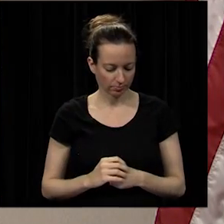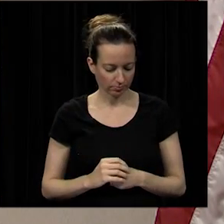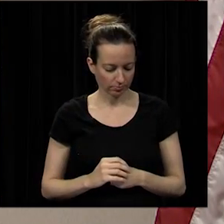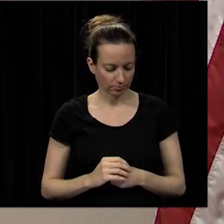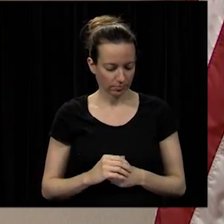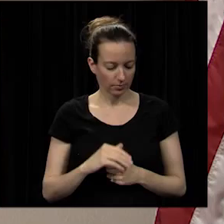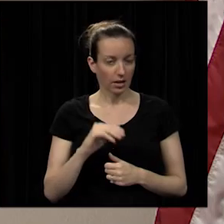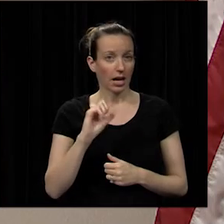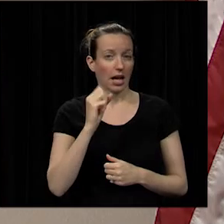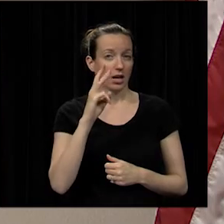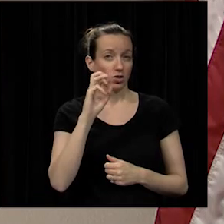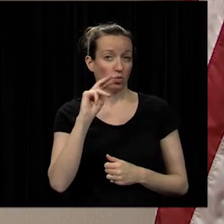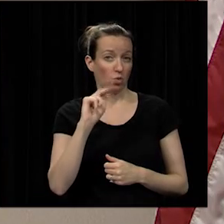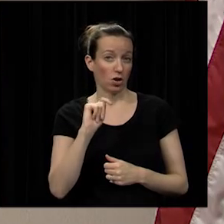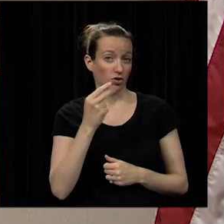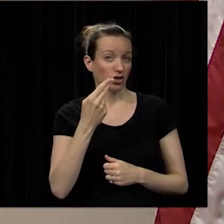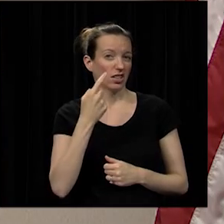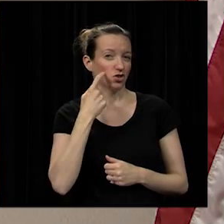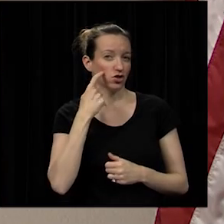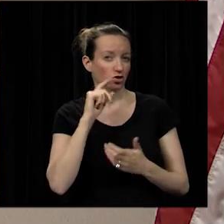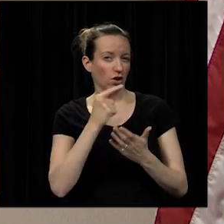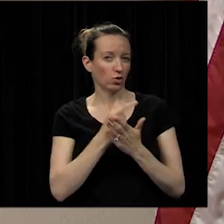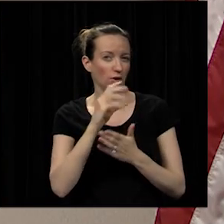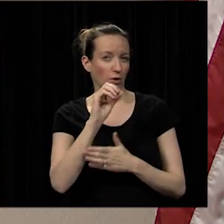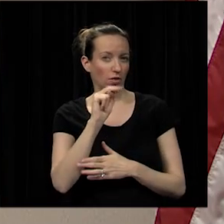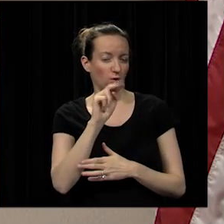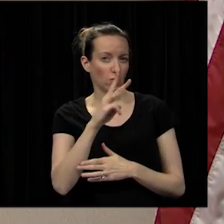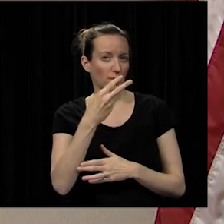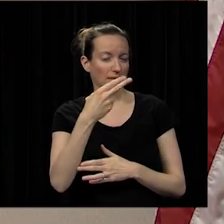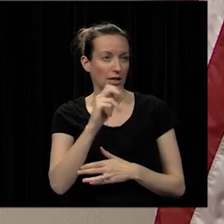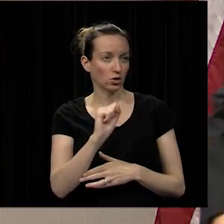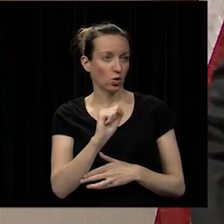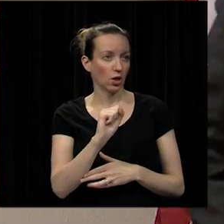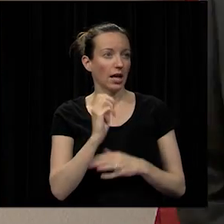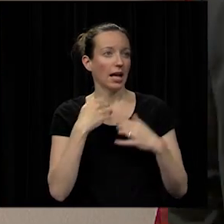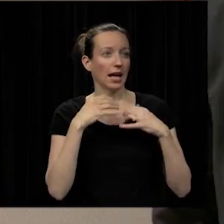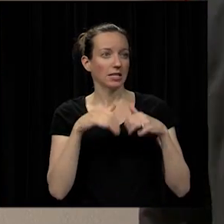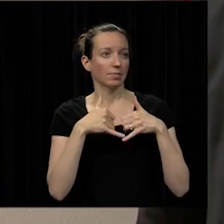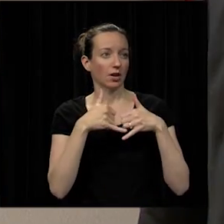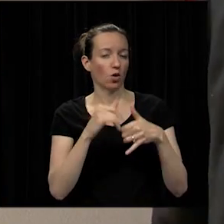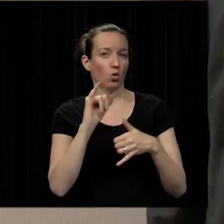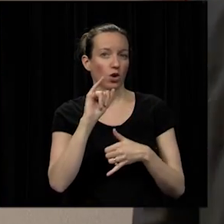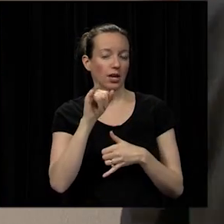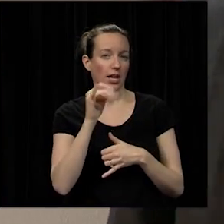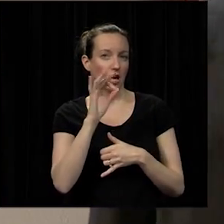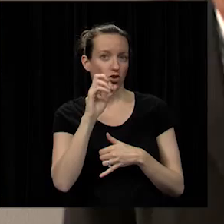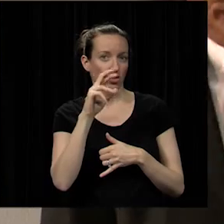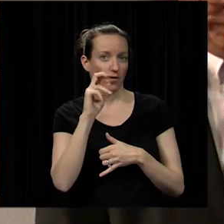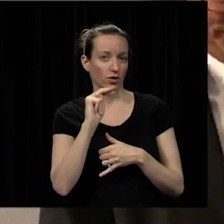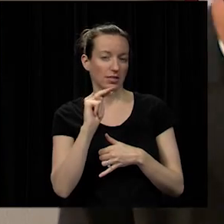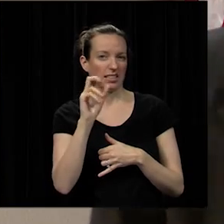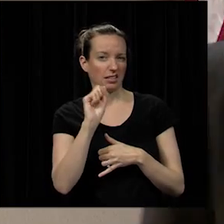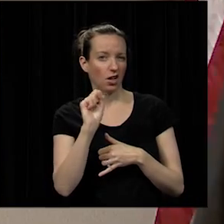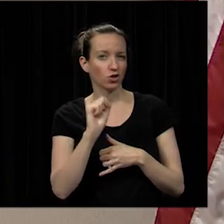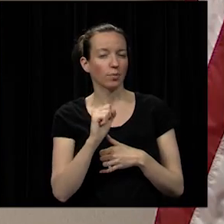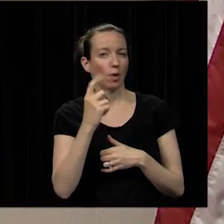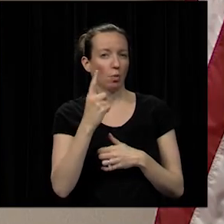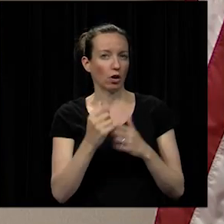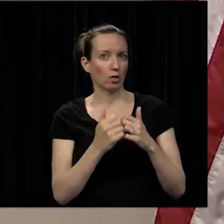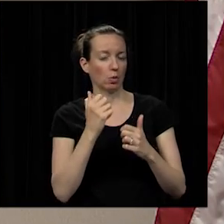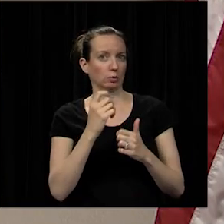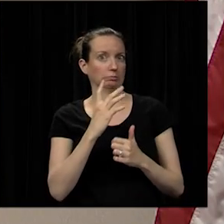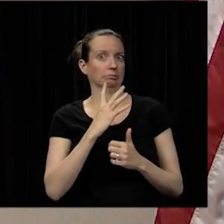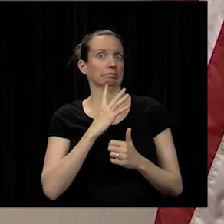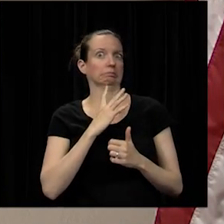Aswanth just graduated from Olathe North West High School and he has been awarded a Jefferson Scholarship, one of the most highly selective merit